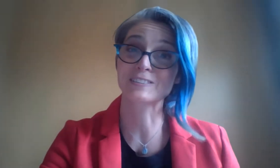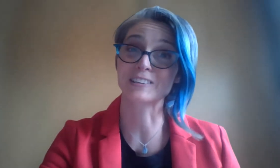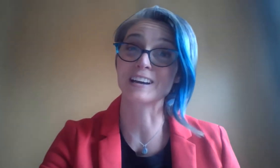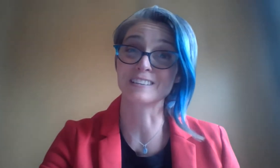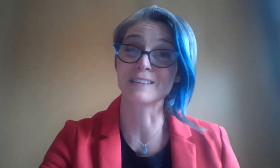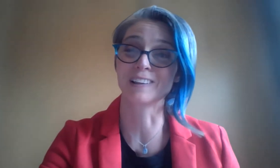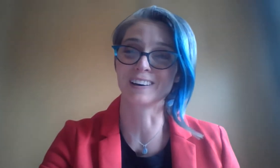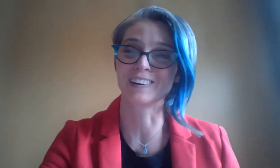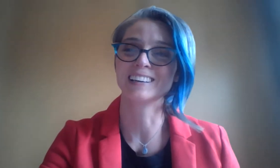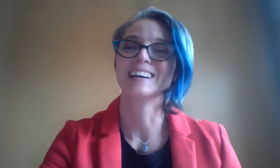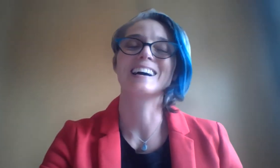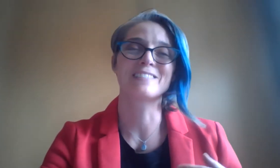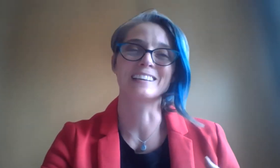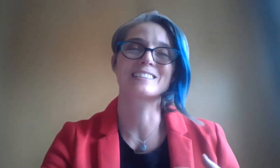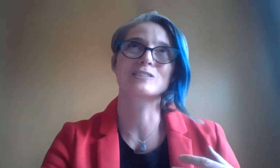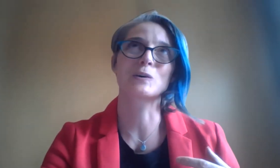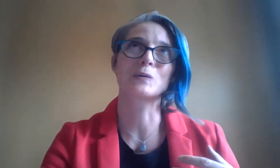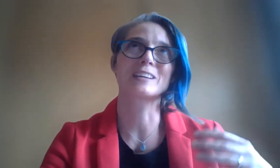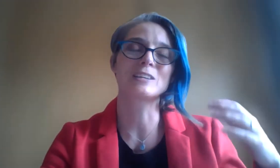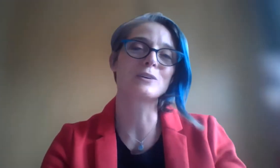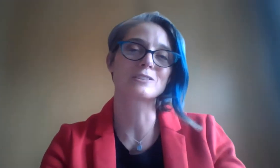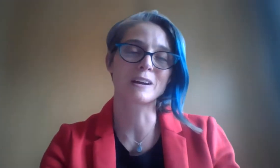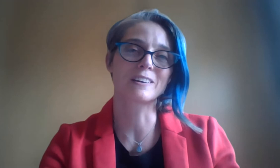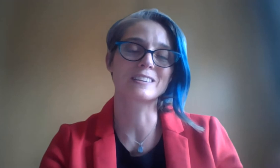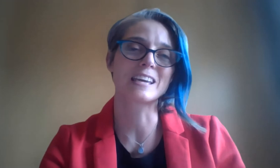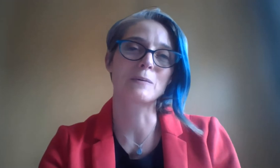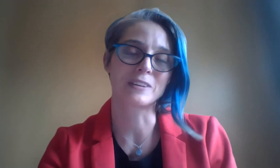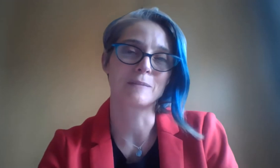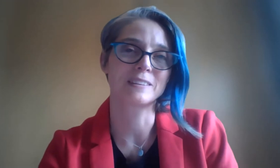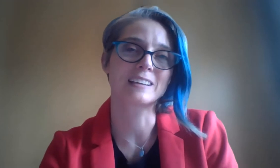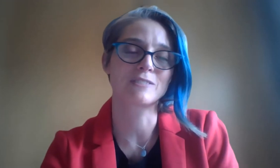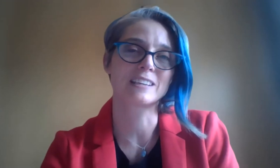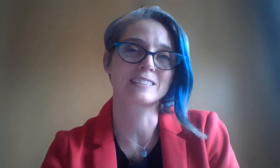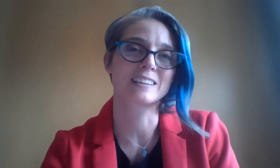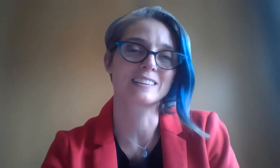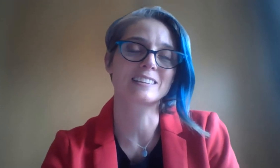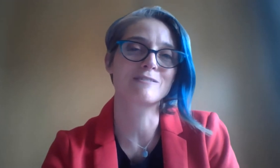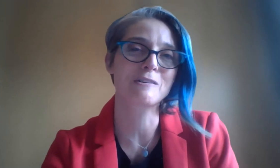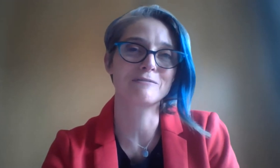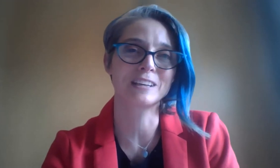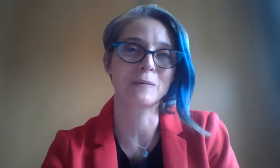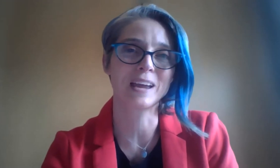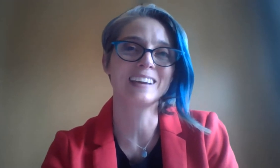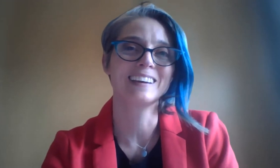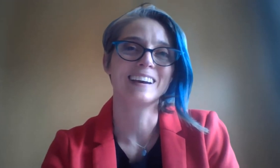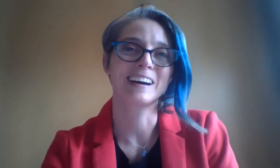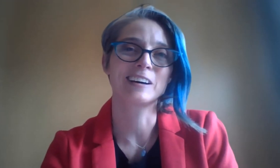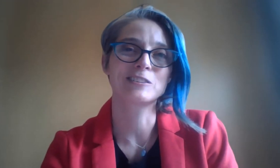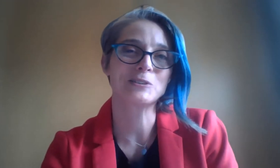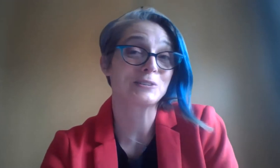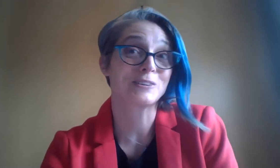actually of Enable Ottawa event. So you get to round out the day with him and that's fantastic. I think that's a very fitting way